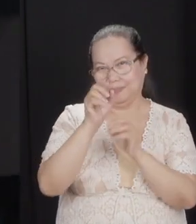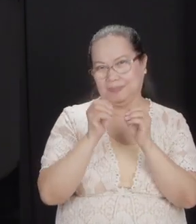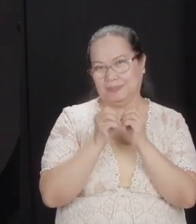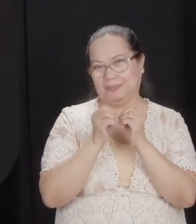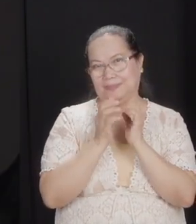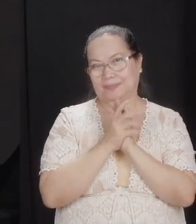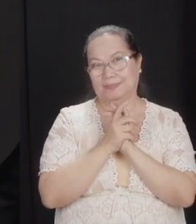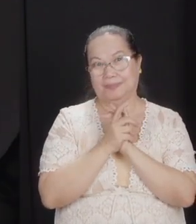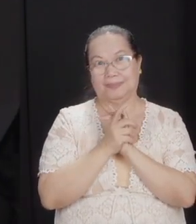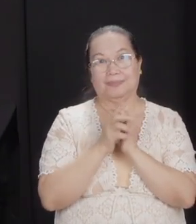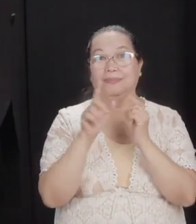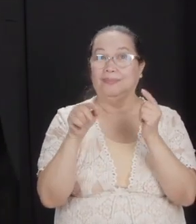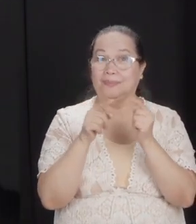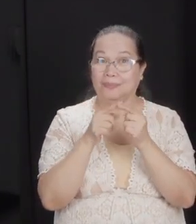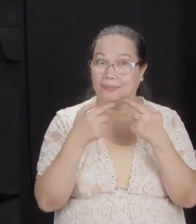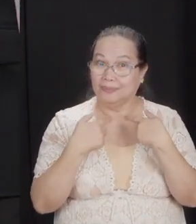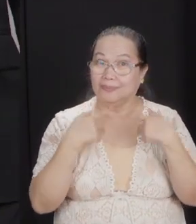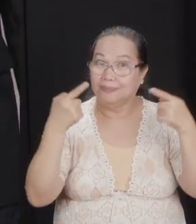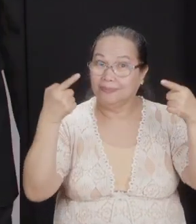When there are conflicts,